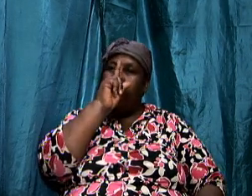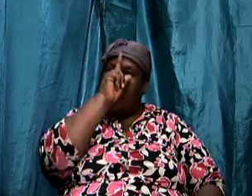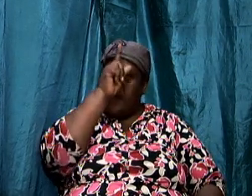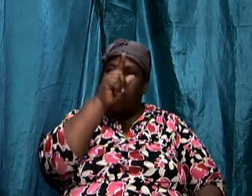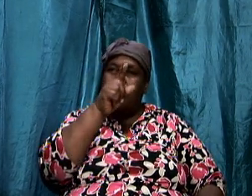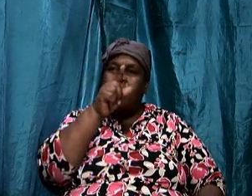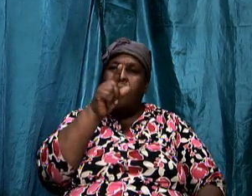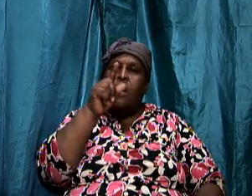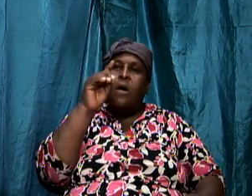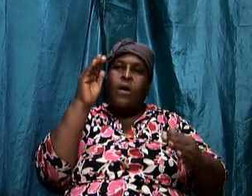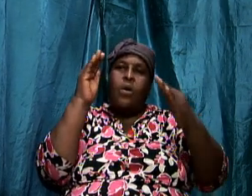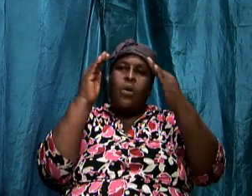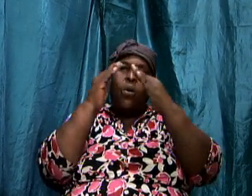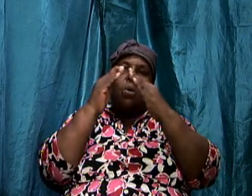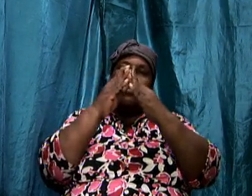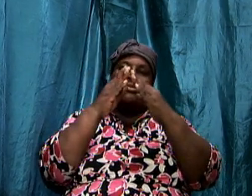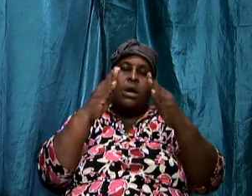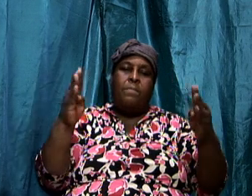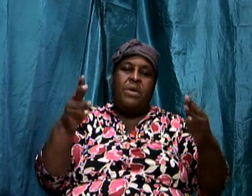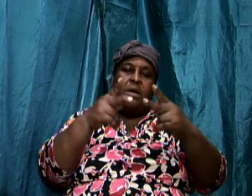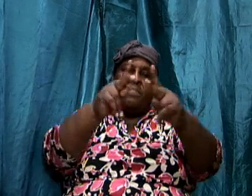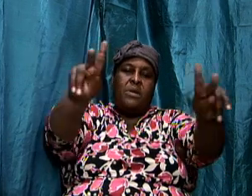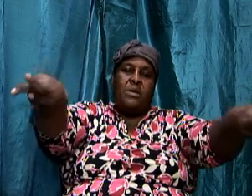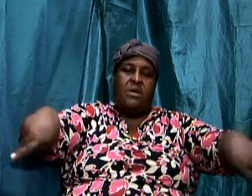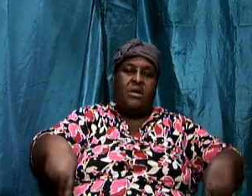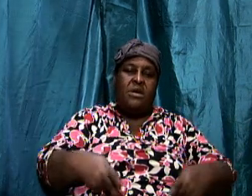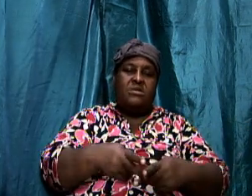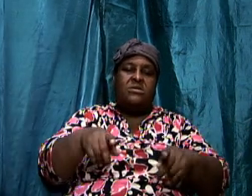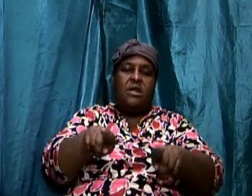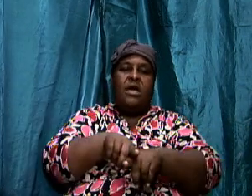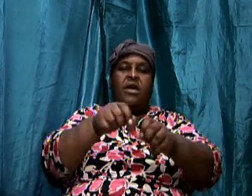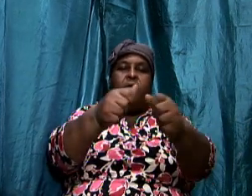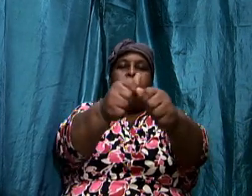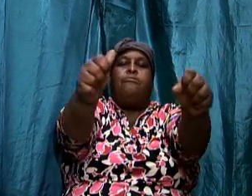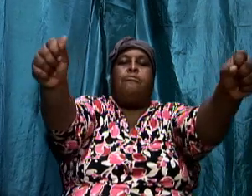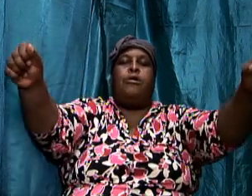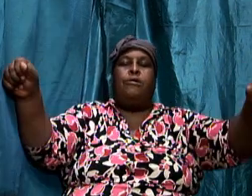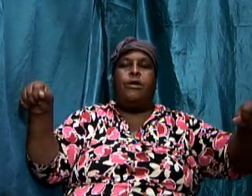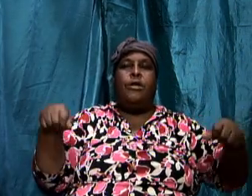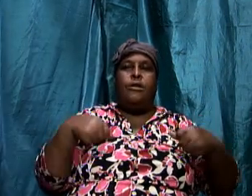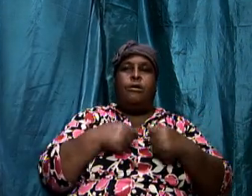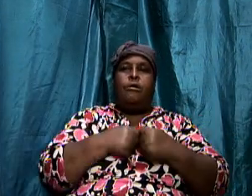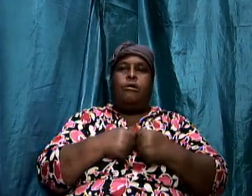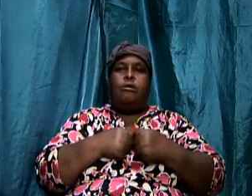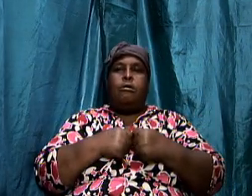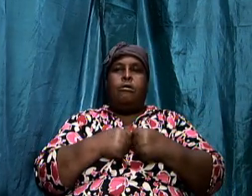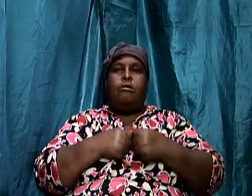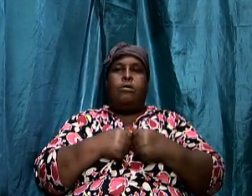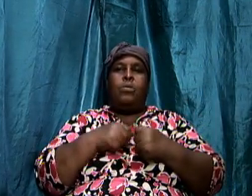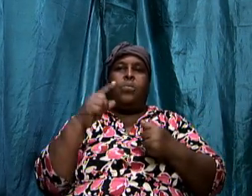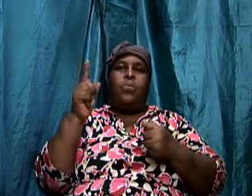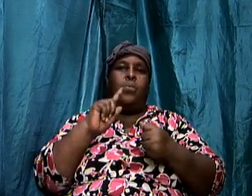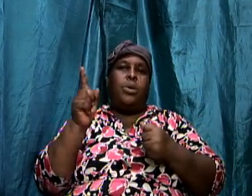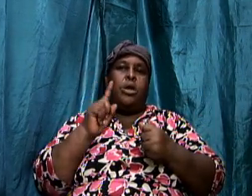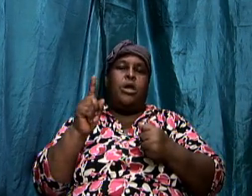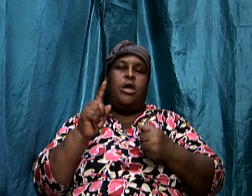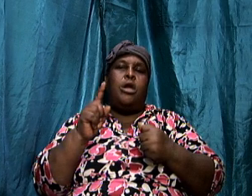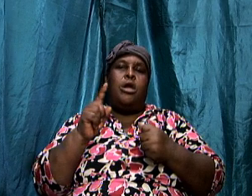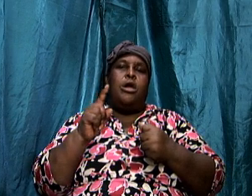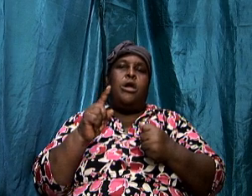big place like an arena where they did what is called combat sports